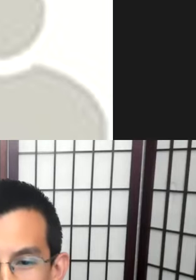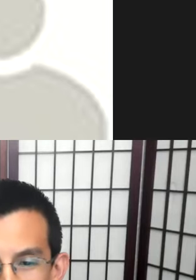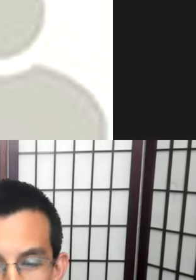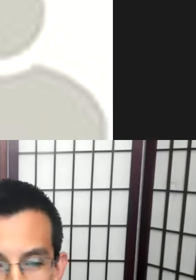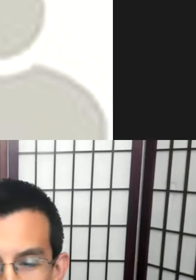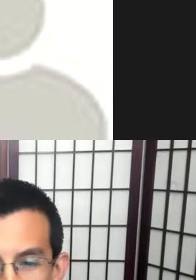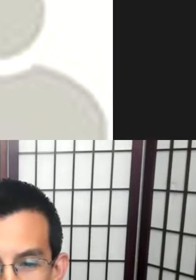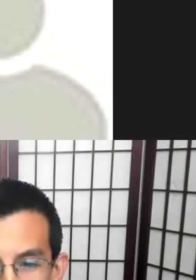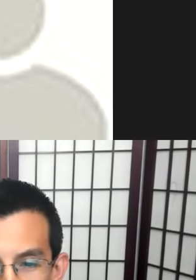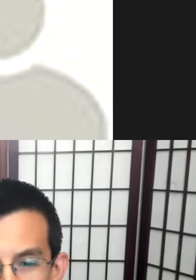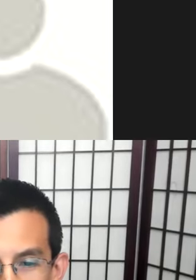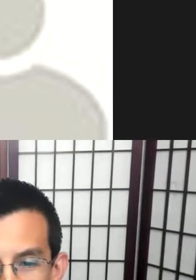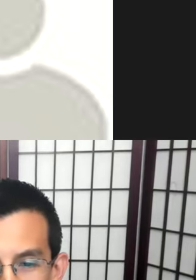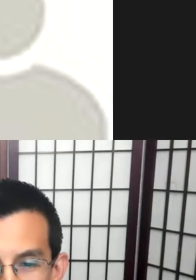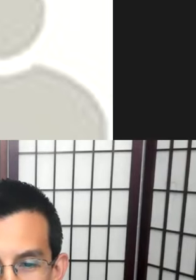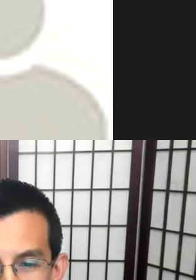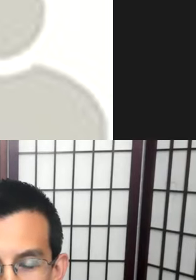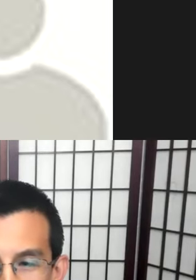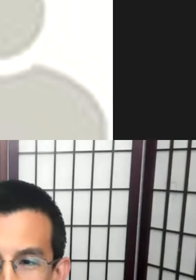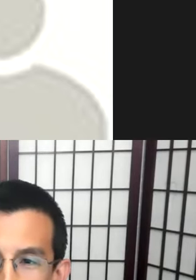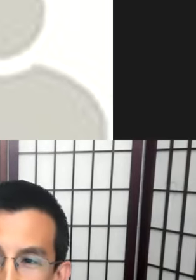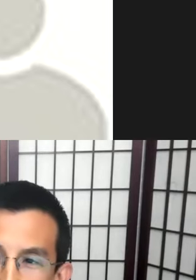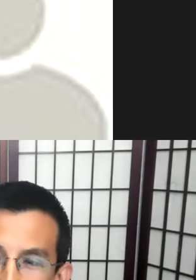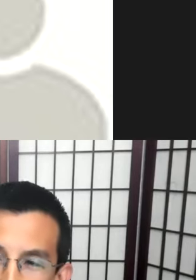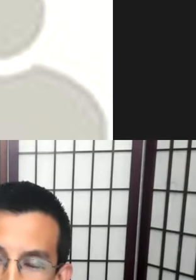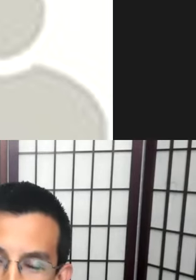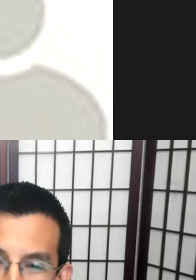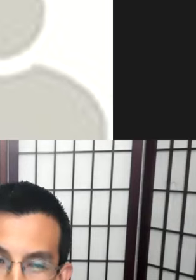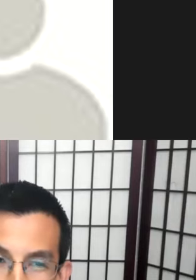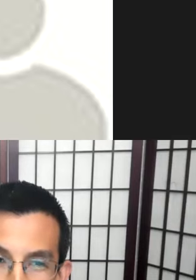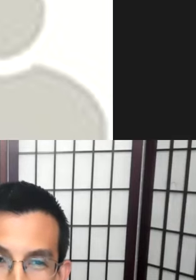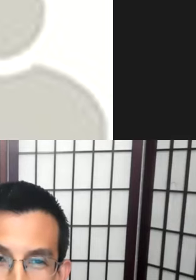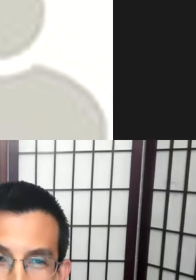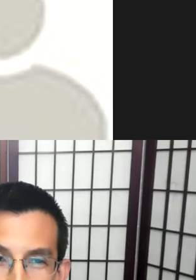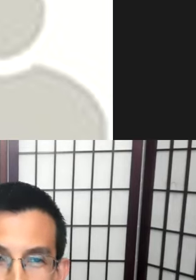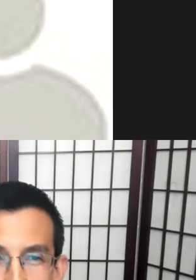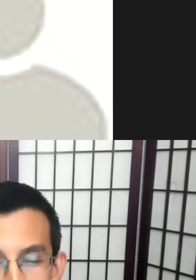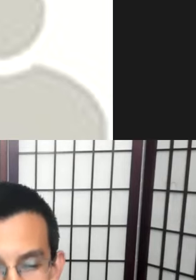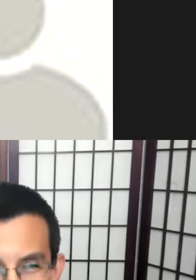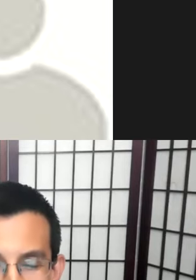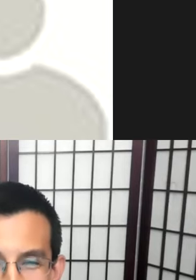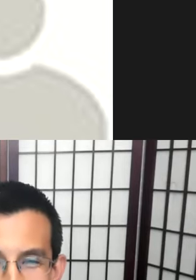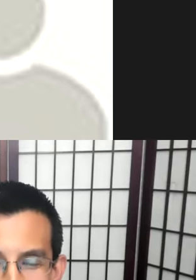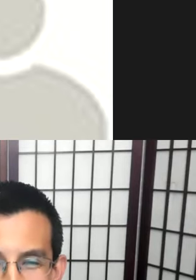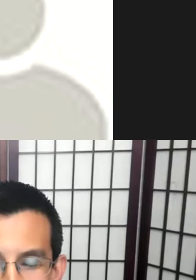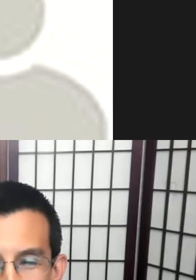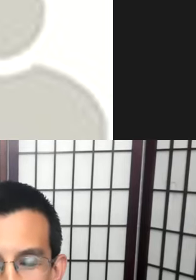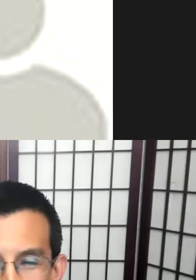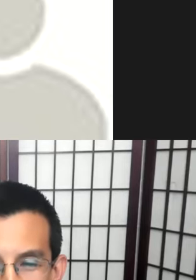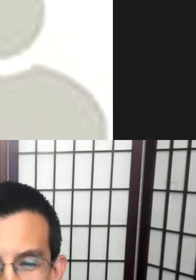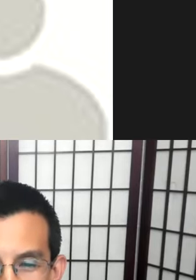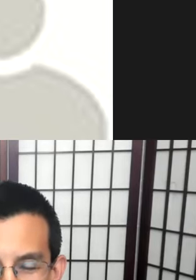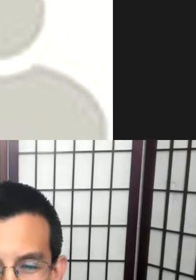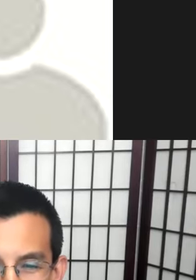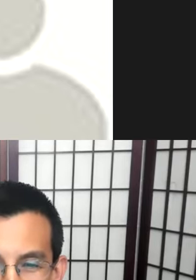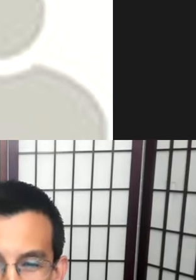order to be accepted into the conference in the first place. Because what happened. Because As discussed in the opening